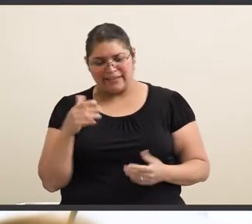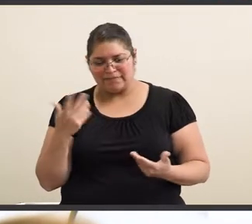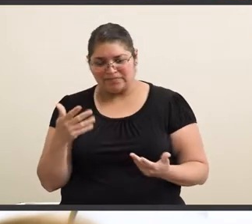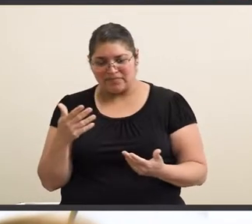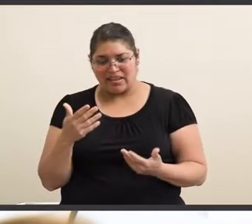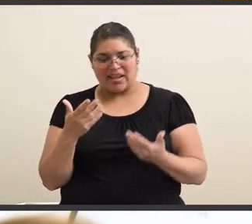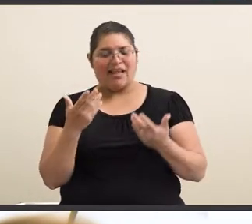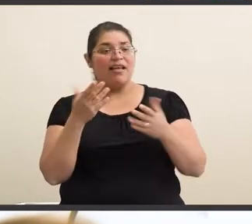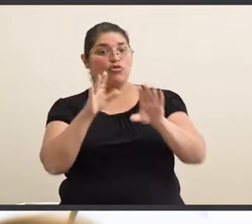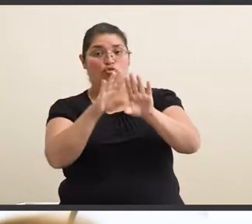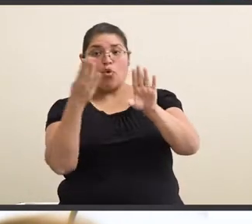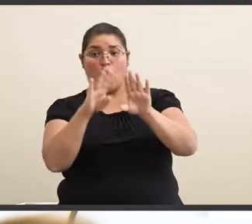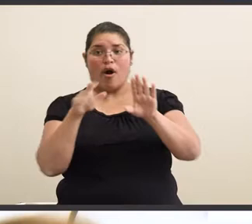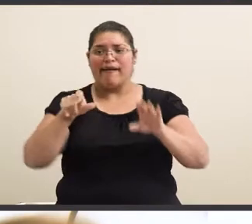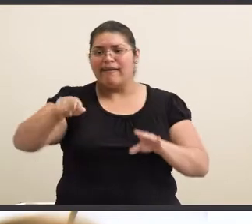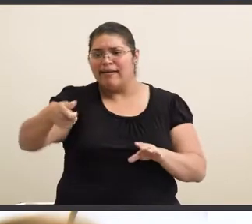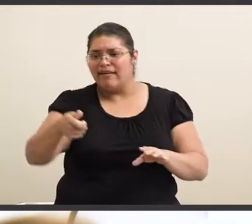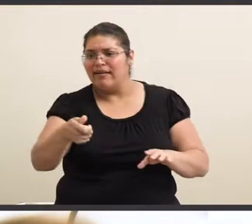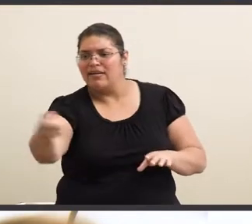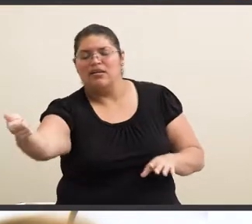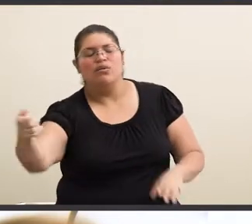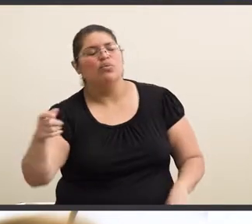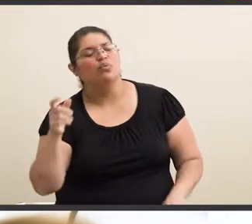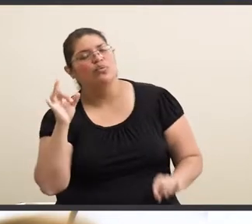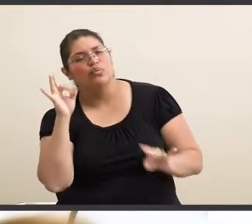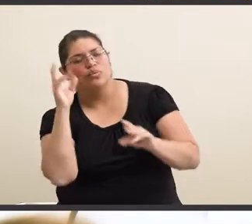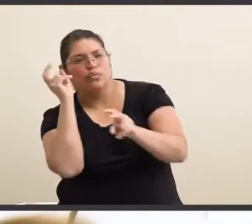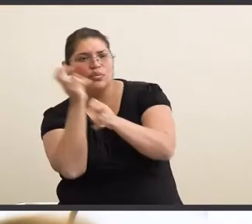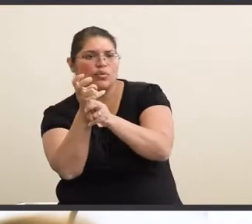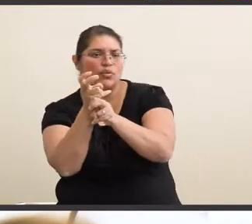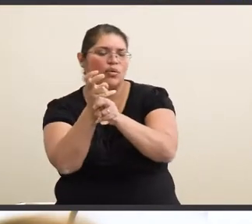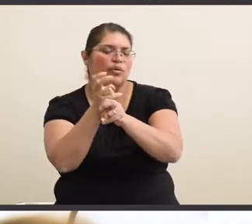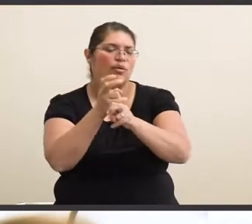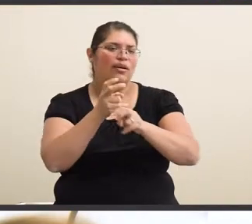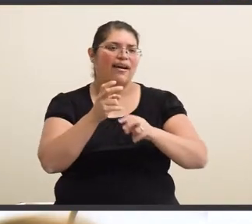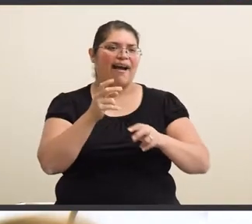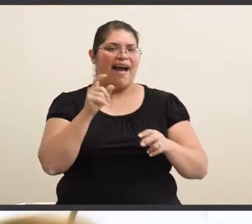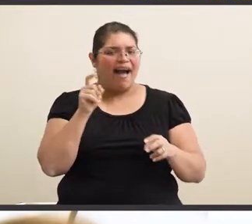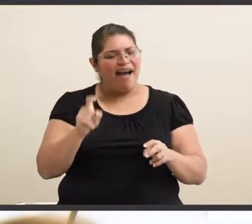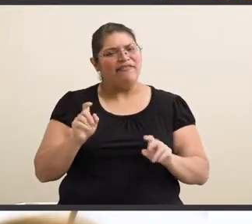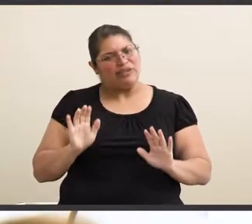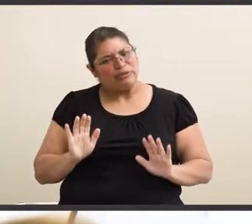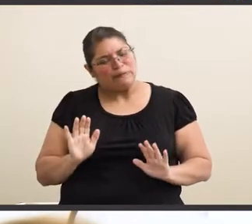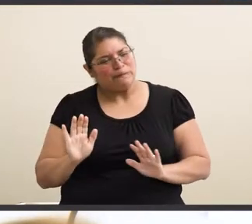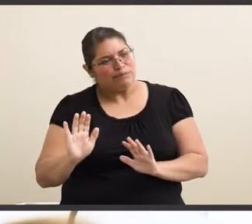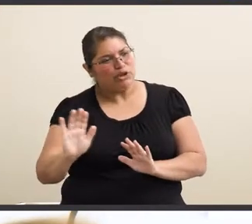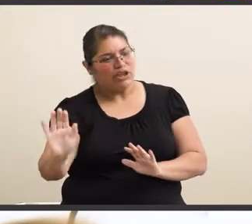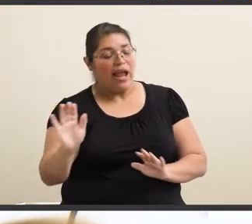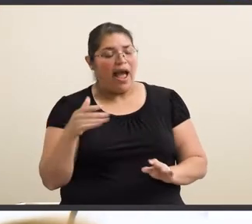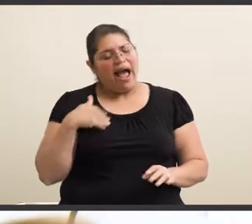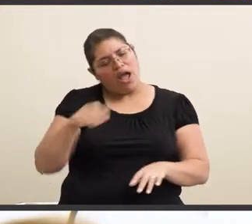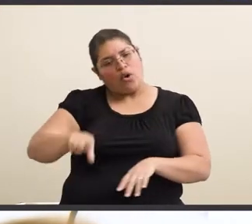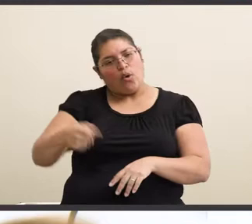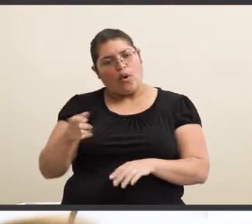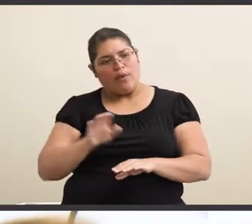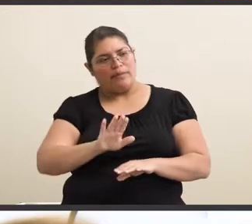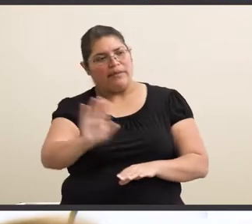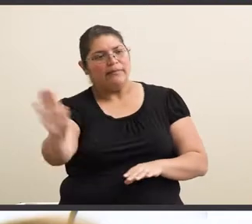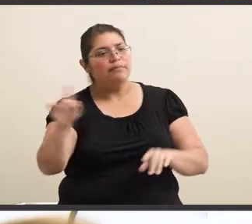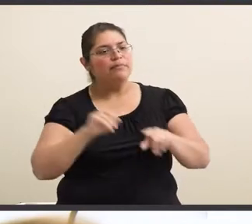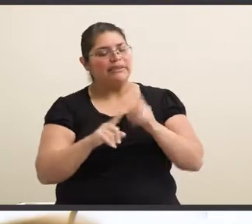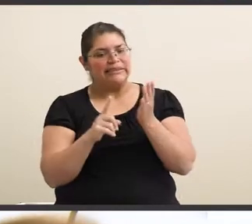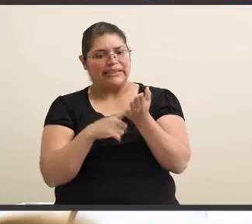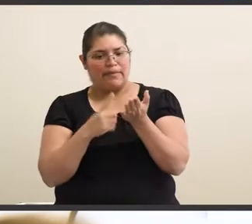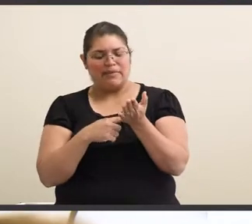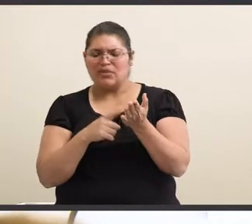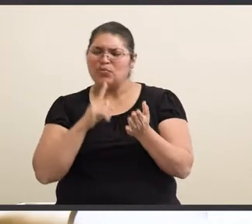the doors, know, to open the doors for me, it's hard. Like, like I have to push, like I open them right, but sometimes